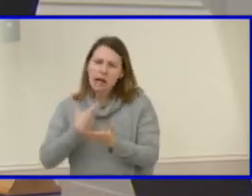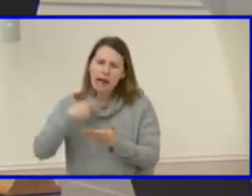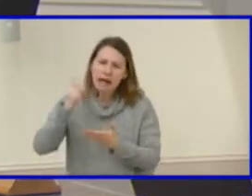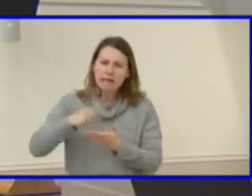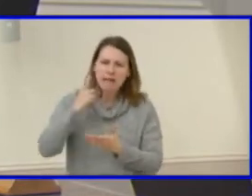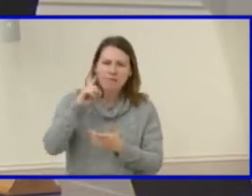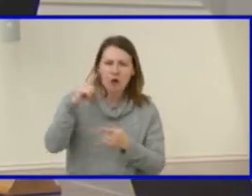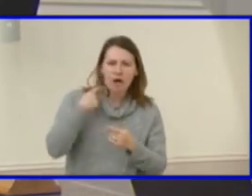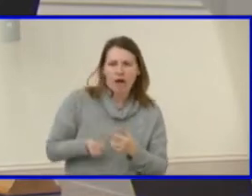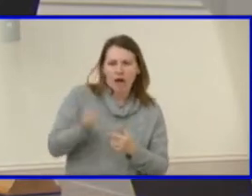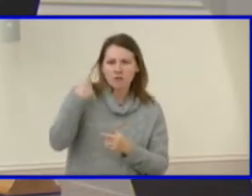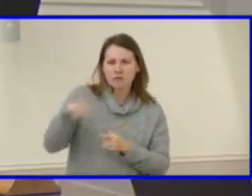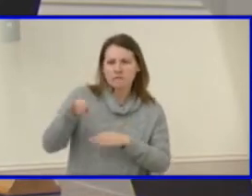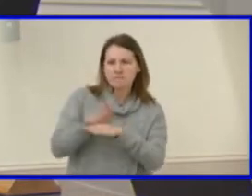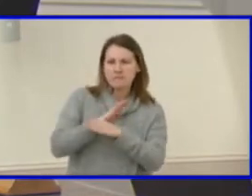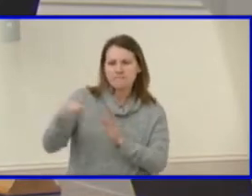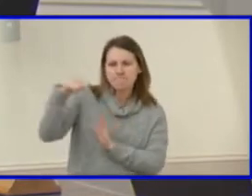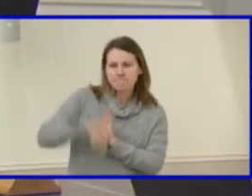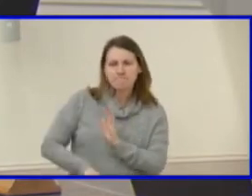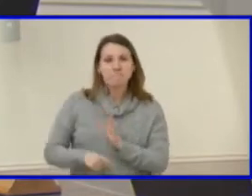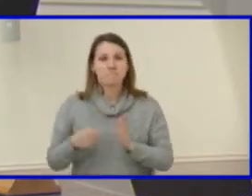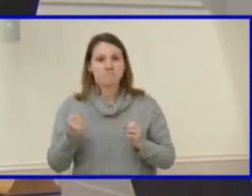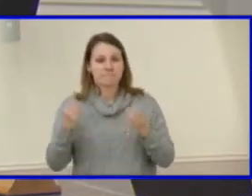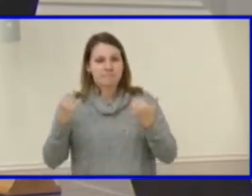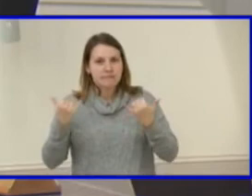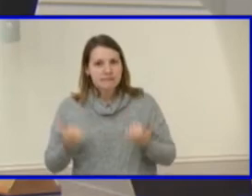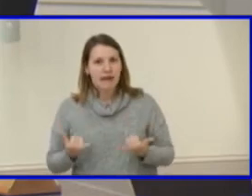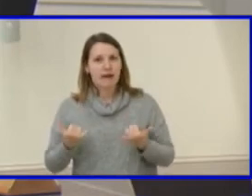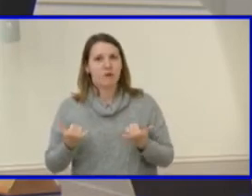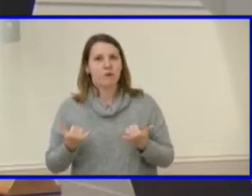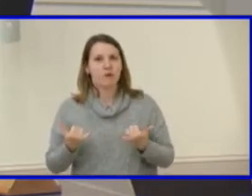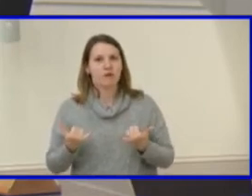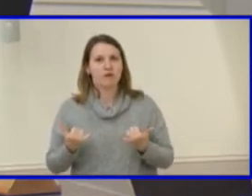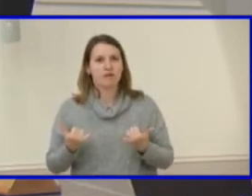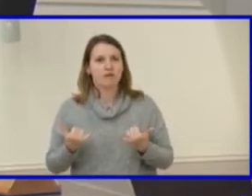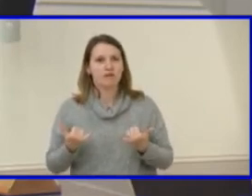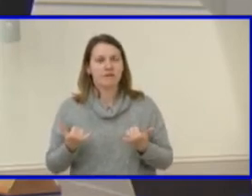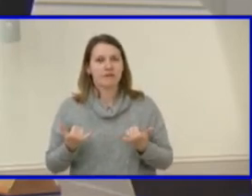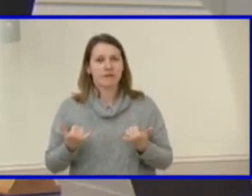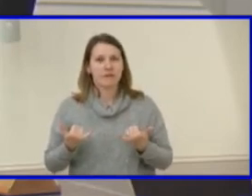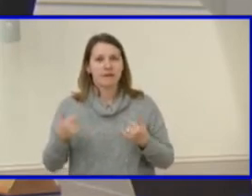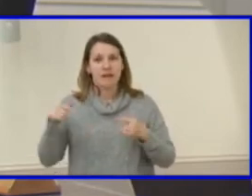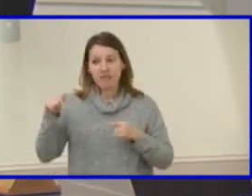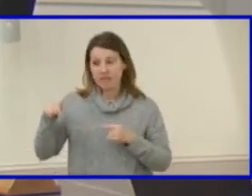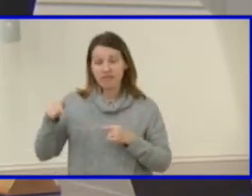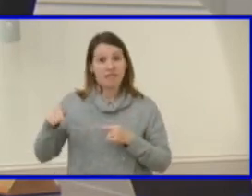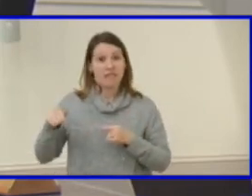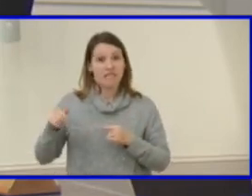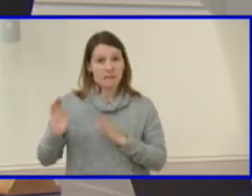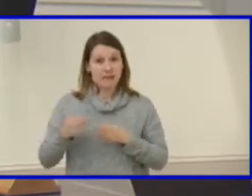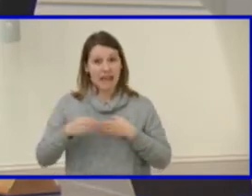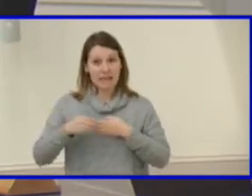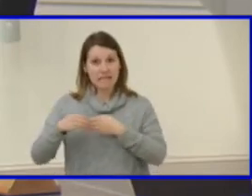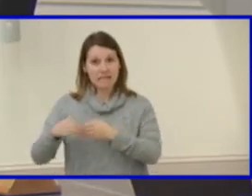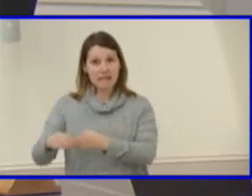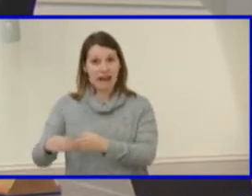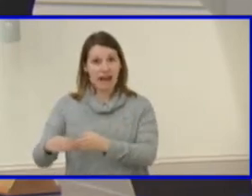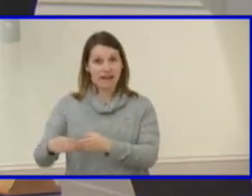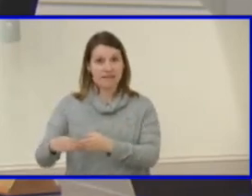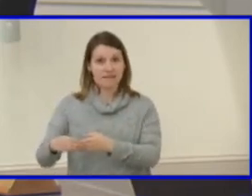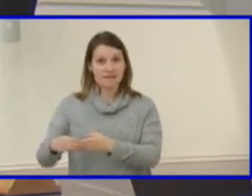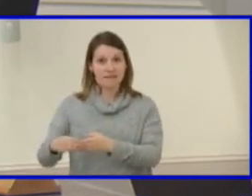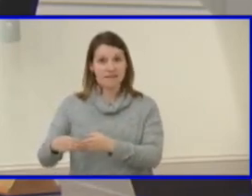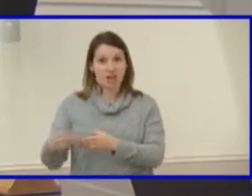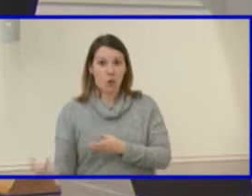understanding. And so now that we have this interwoven with the, um, the planning guide, I, I, just such an amazing